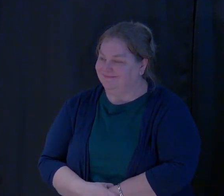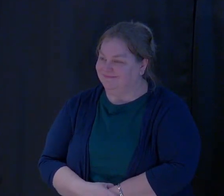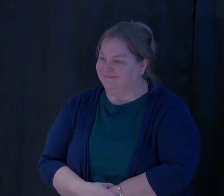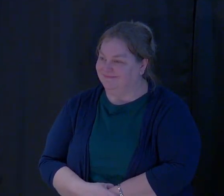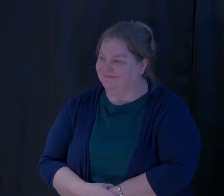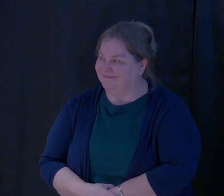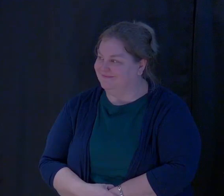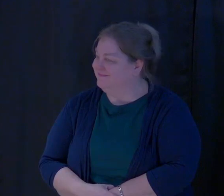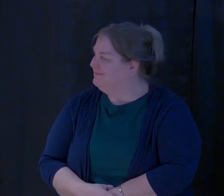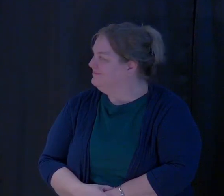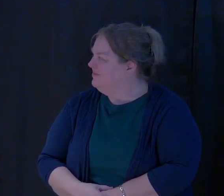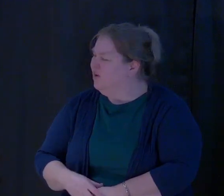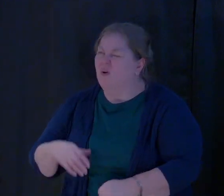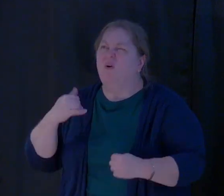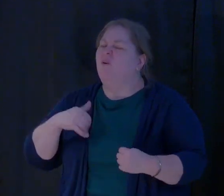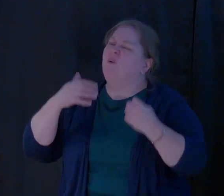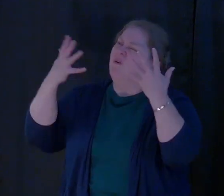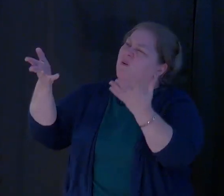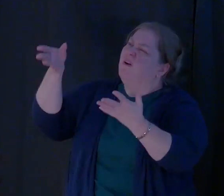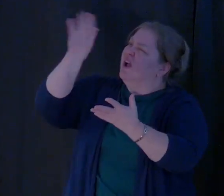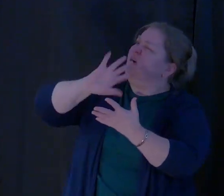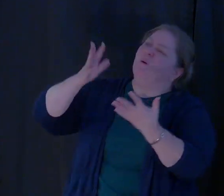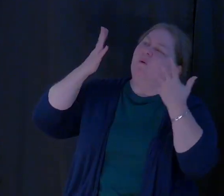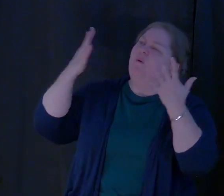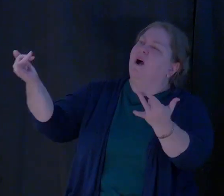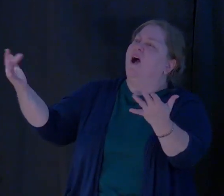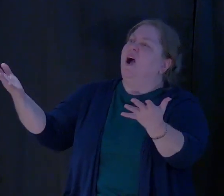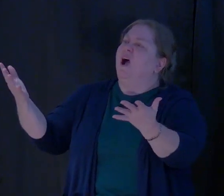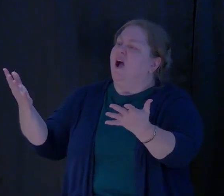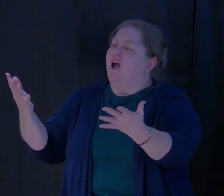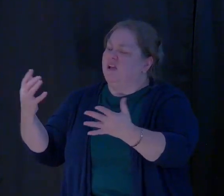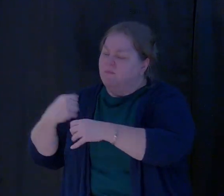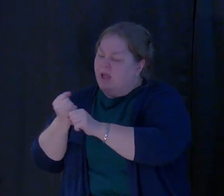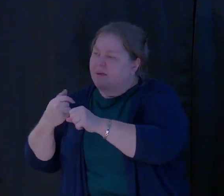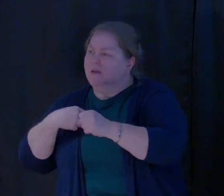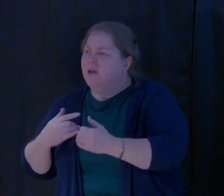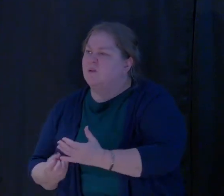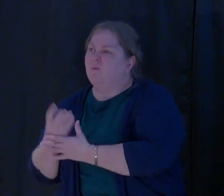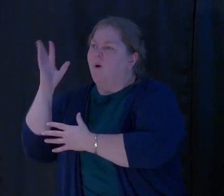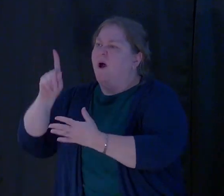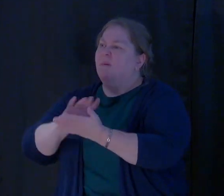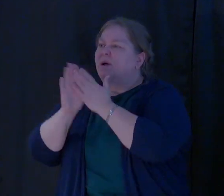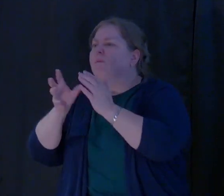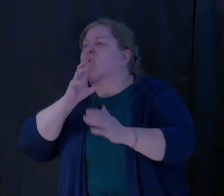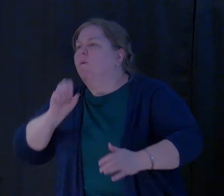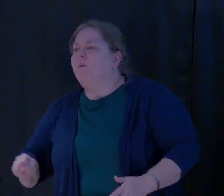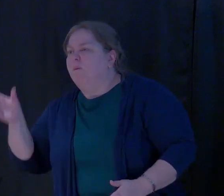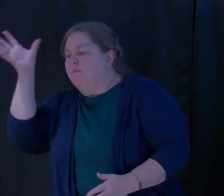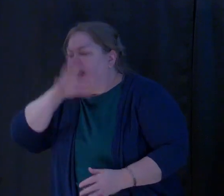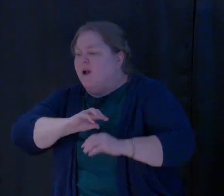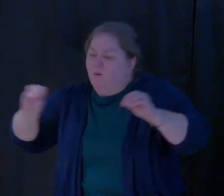Or do I say, God, why did you create me without, to grow up, to be an old man without any hair?